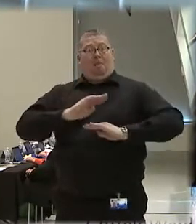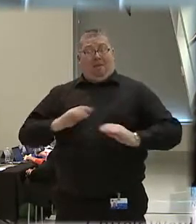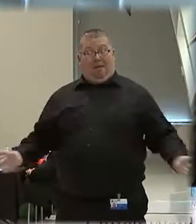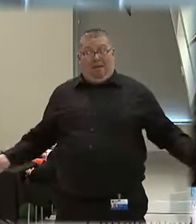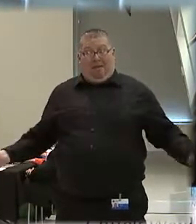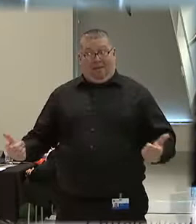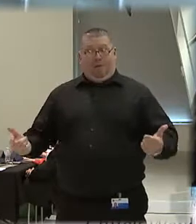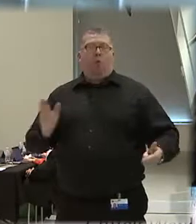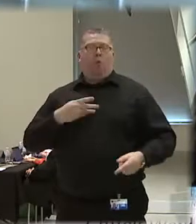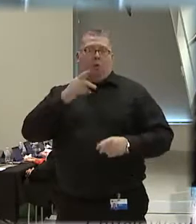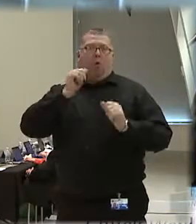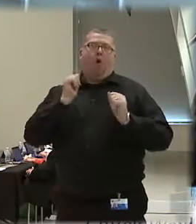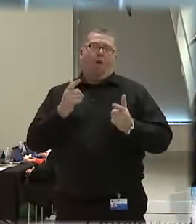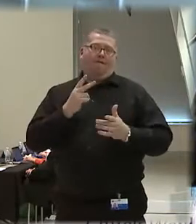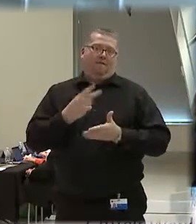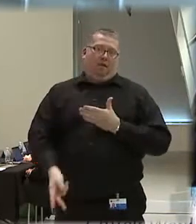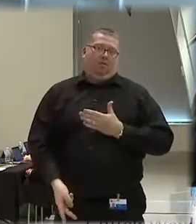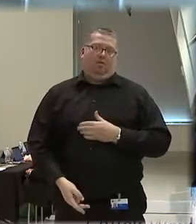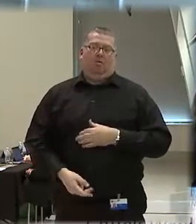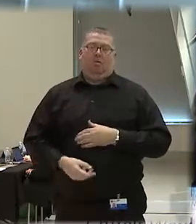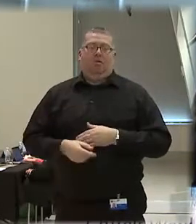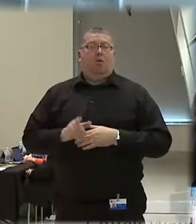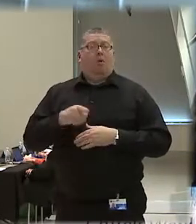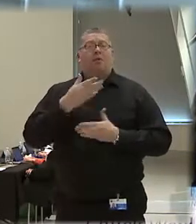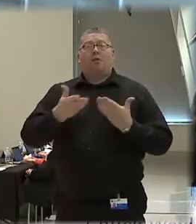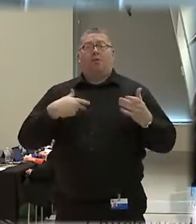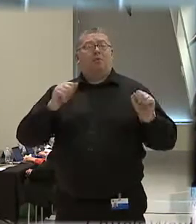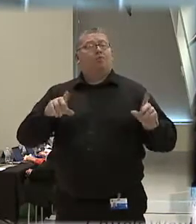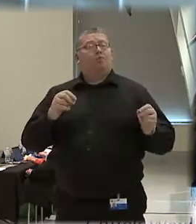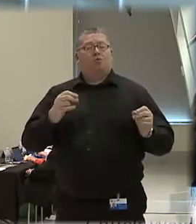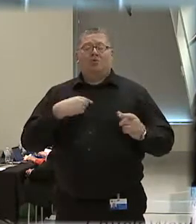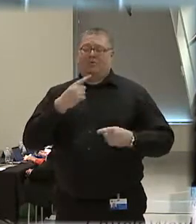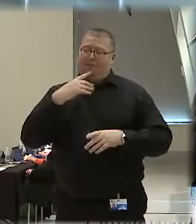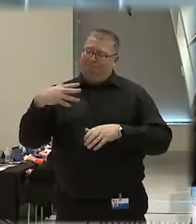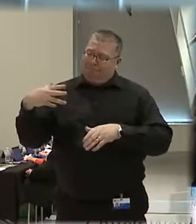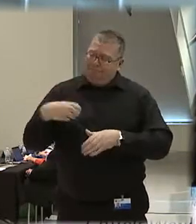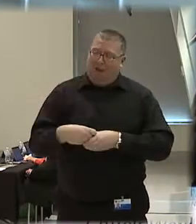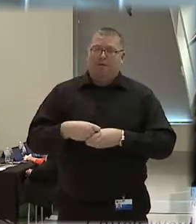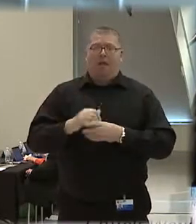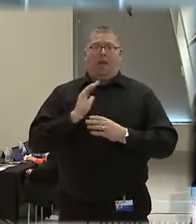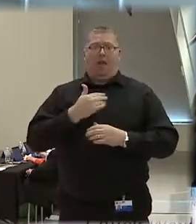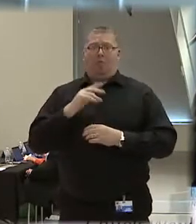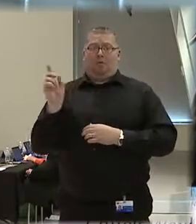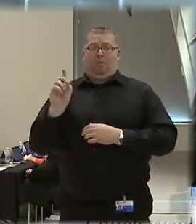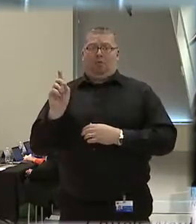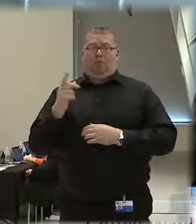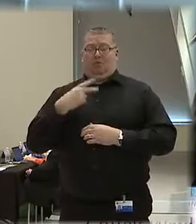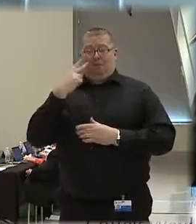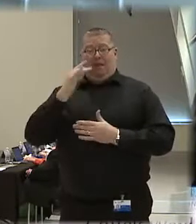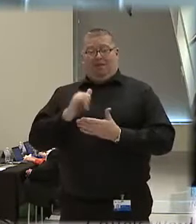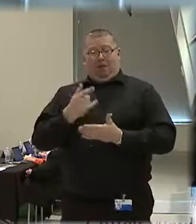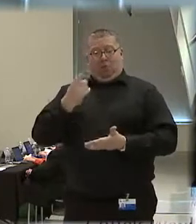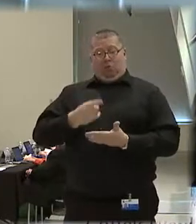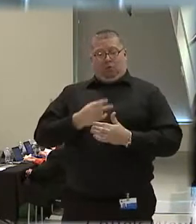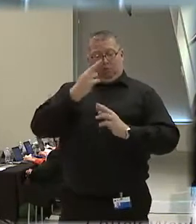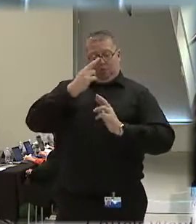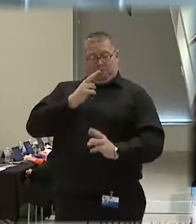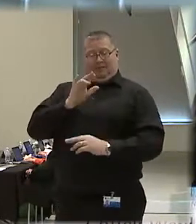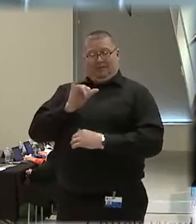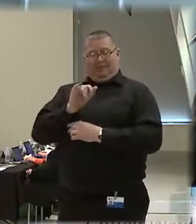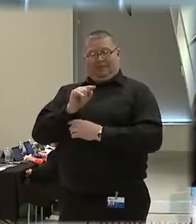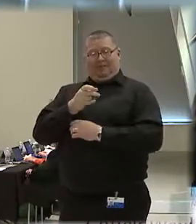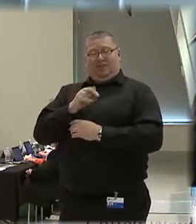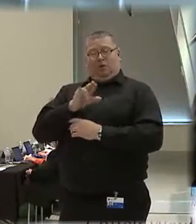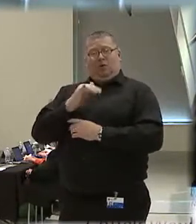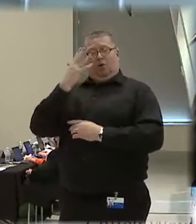we will fail miserably. The only thing we can do is to say in a participatory democracy, this is what integrity looks like. This is what